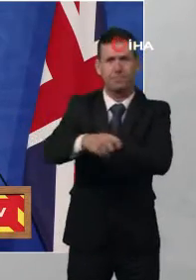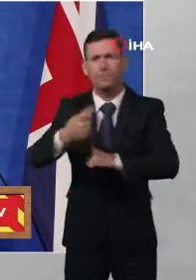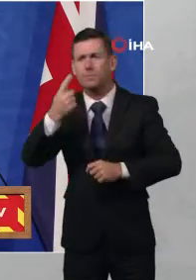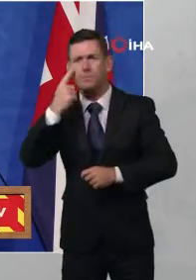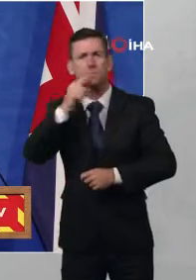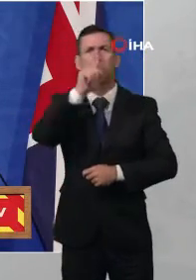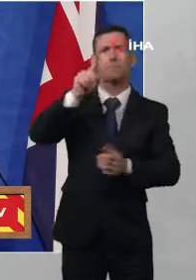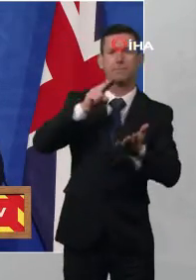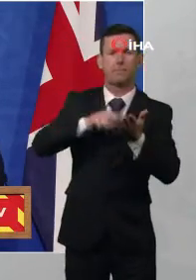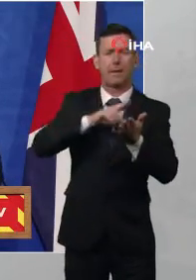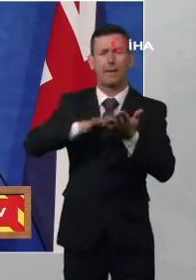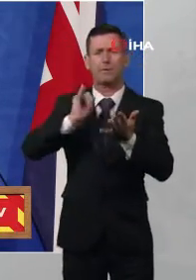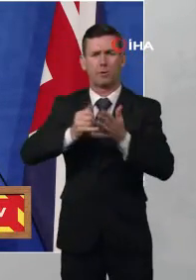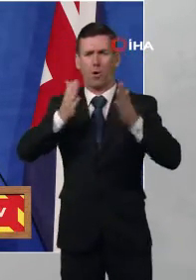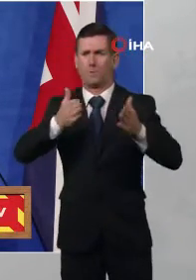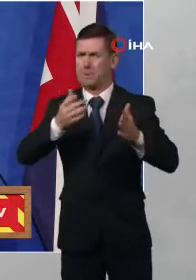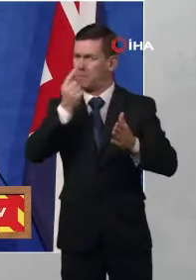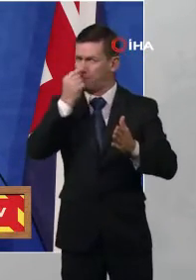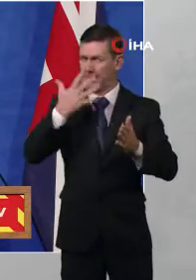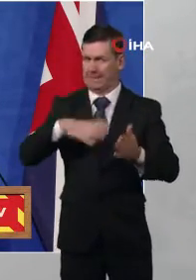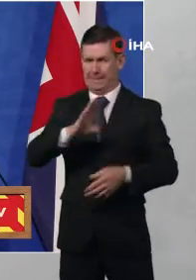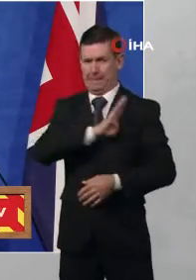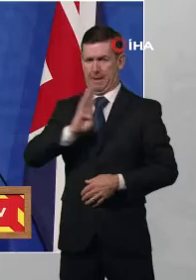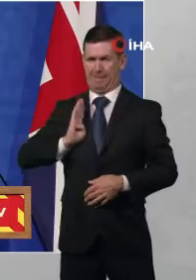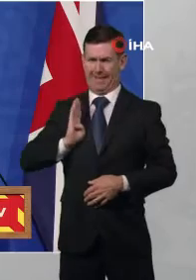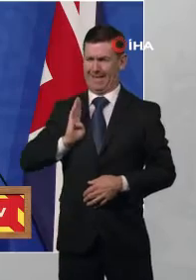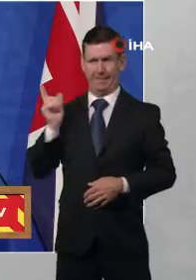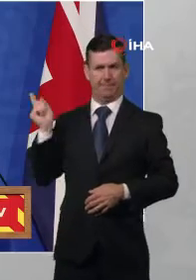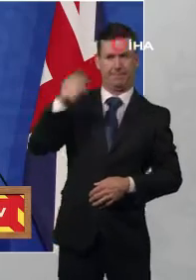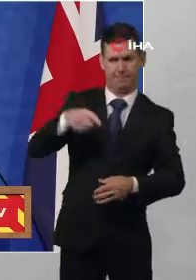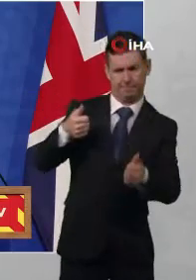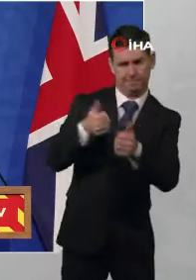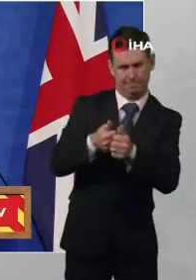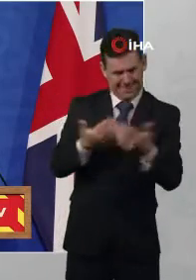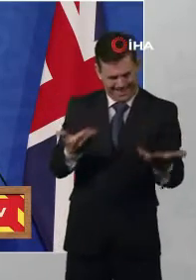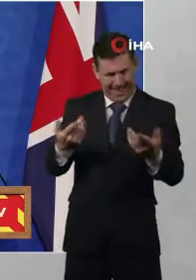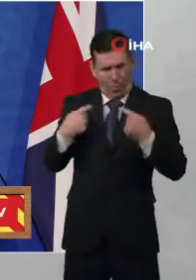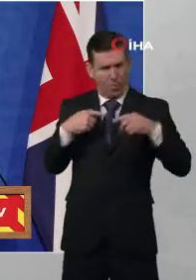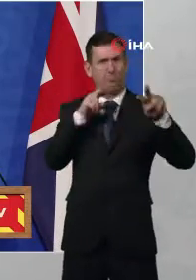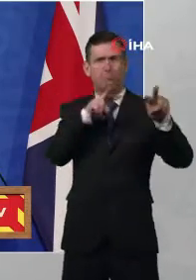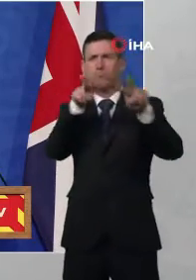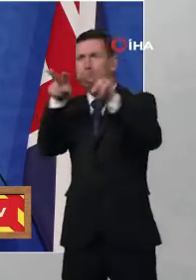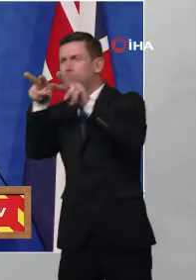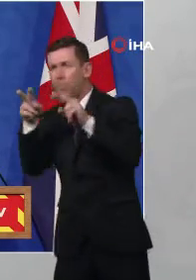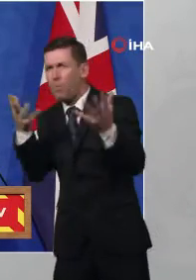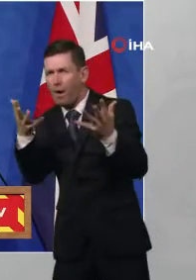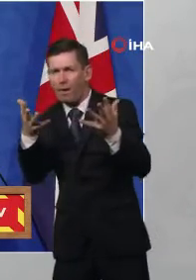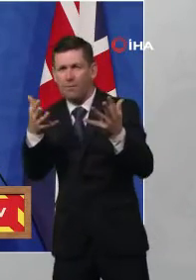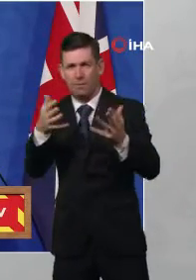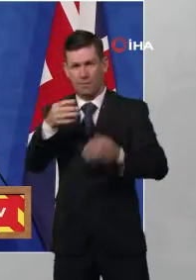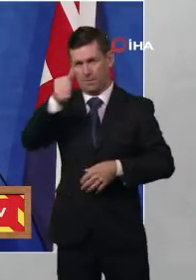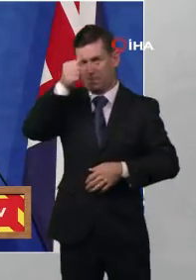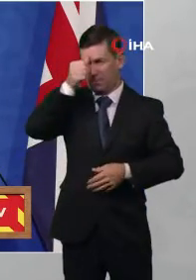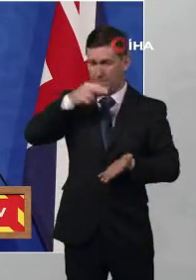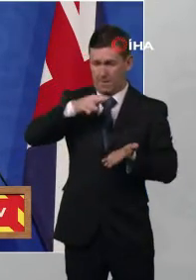actual military support so that this can be prepared now. As our NHS moves to a war